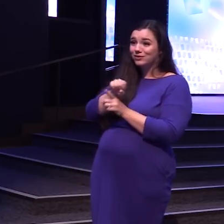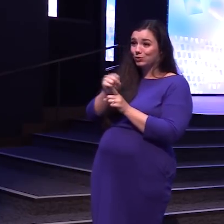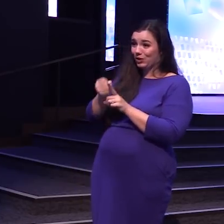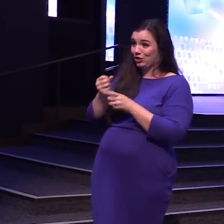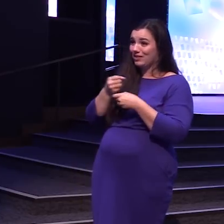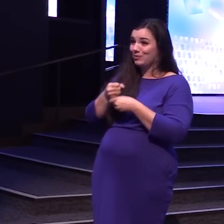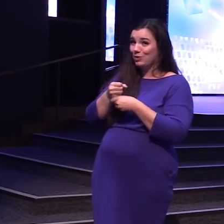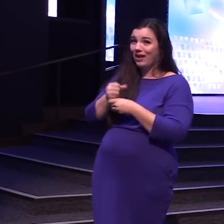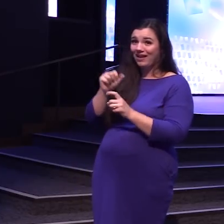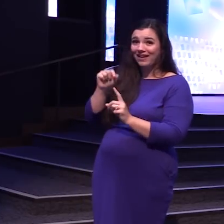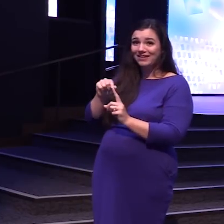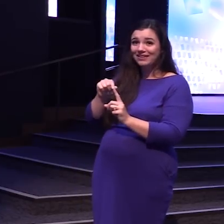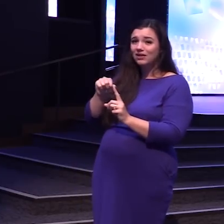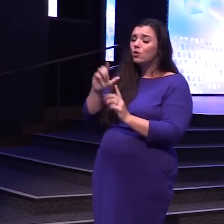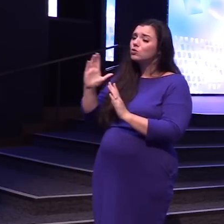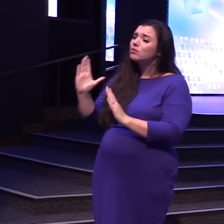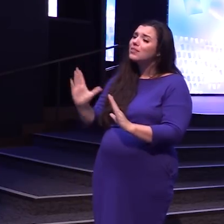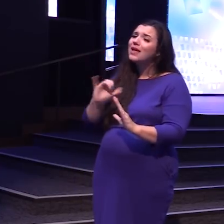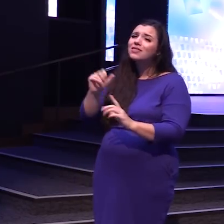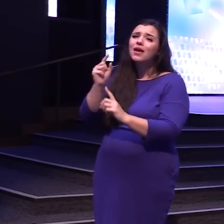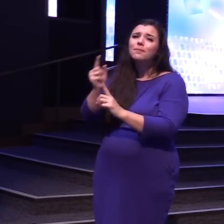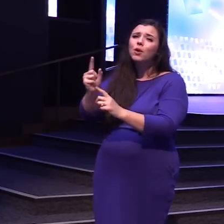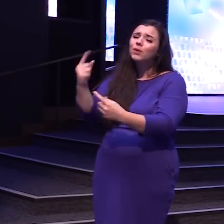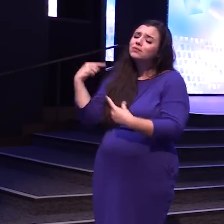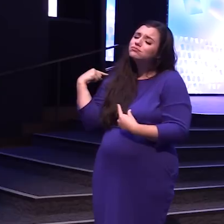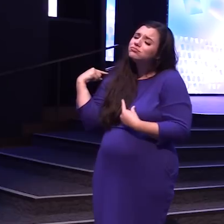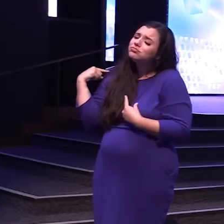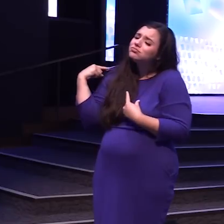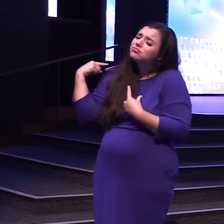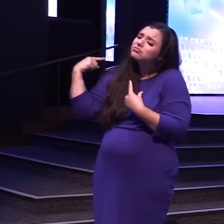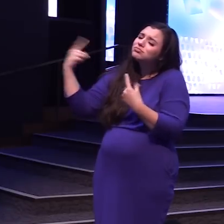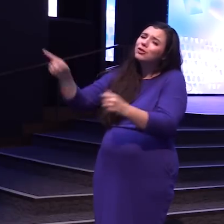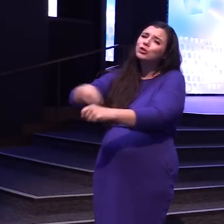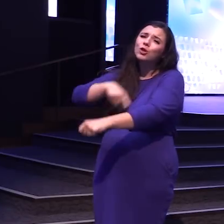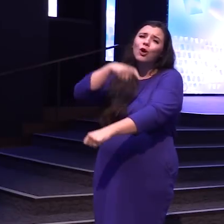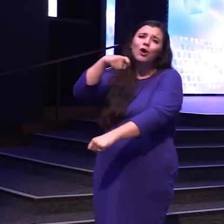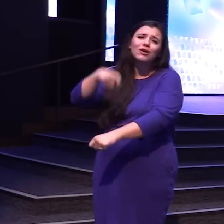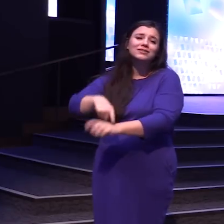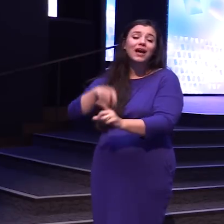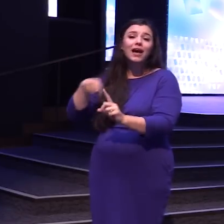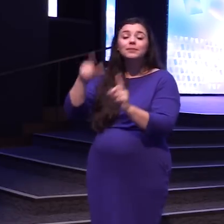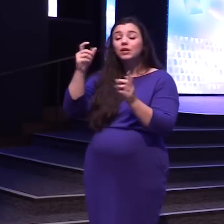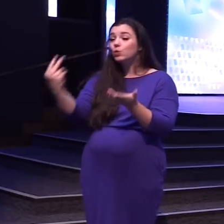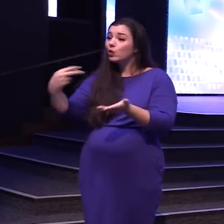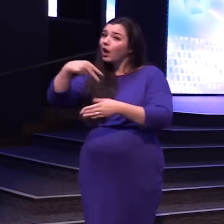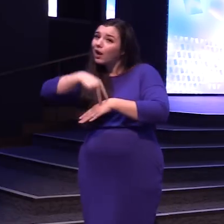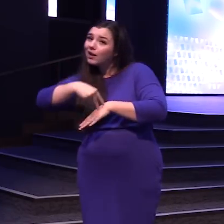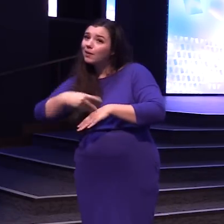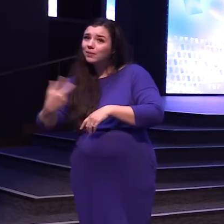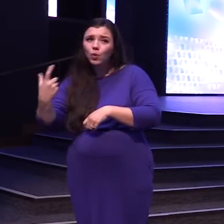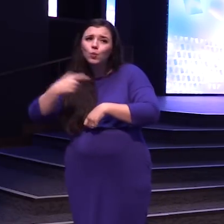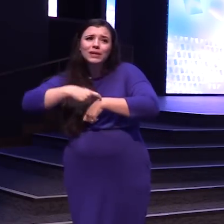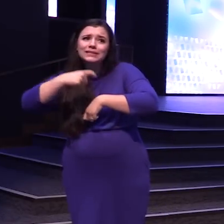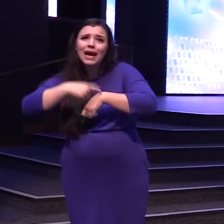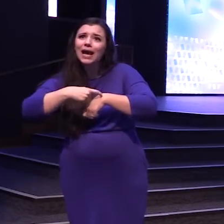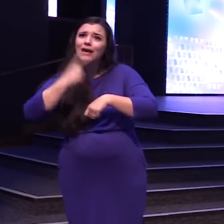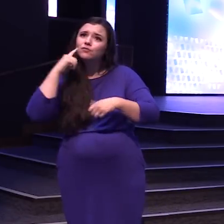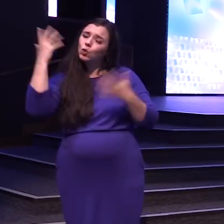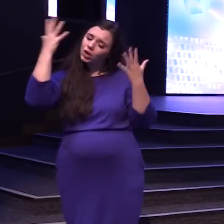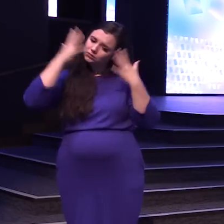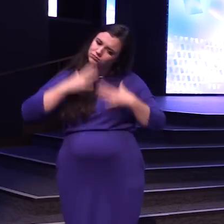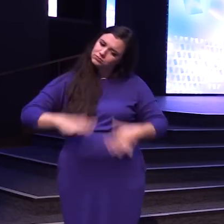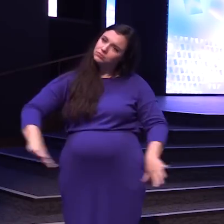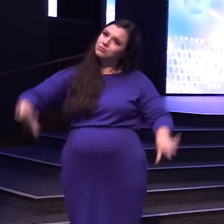You have planned this moment For so long You got up at what time To make yourself elegant